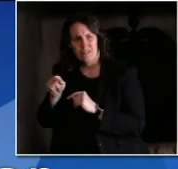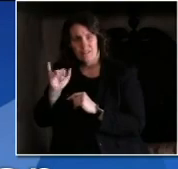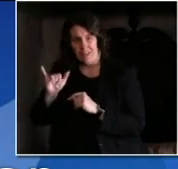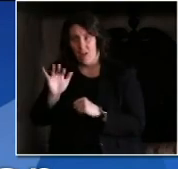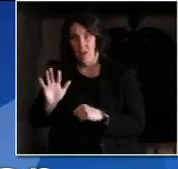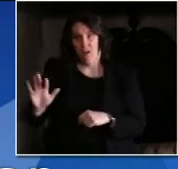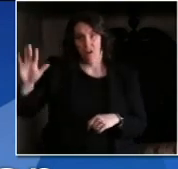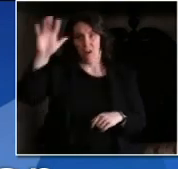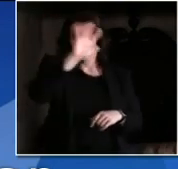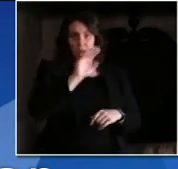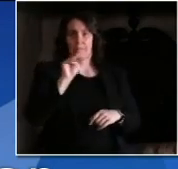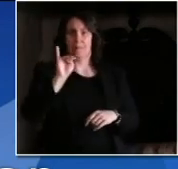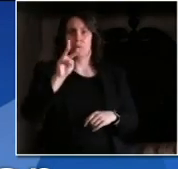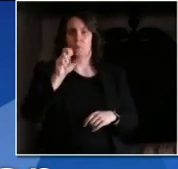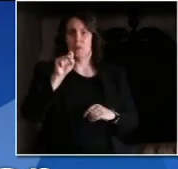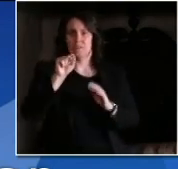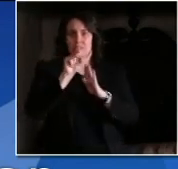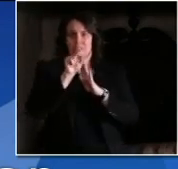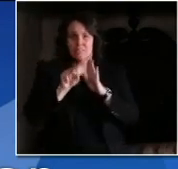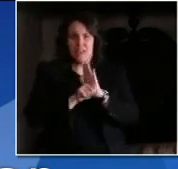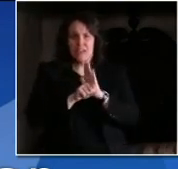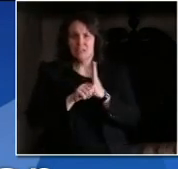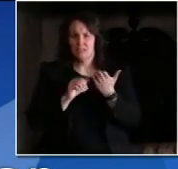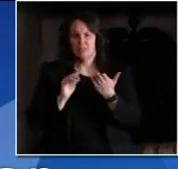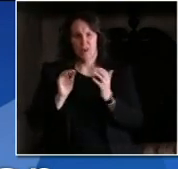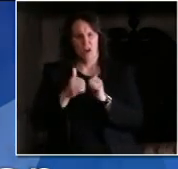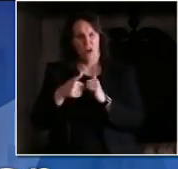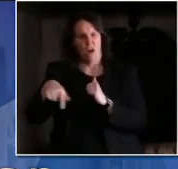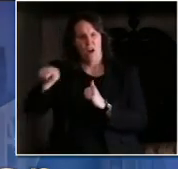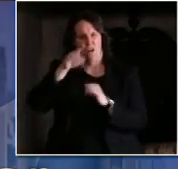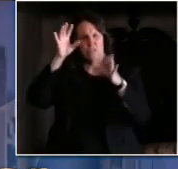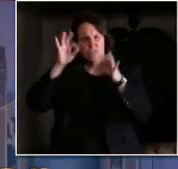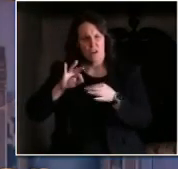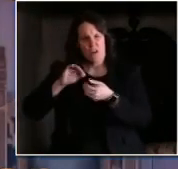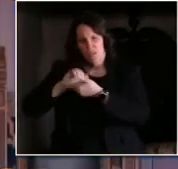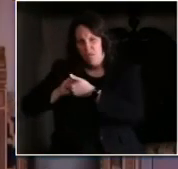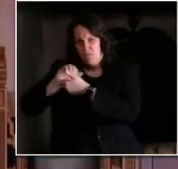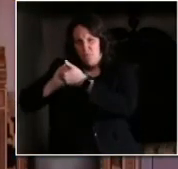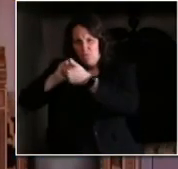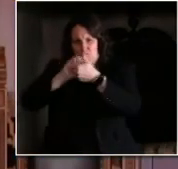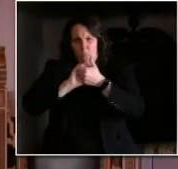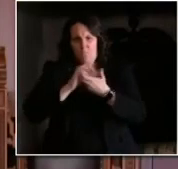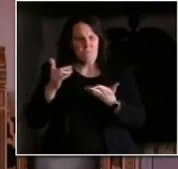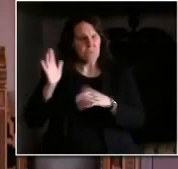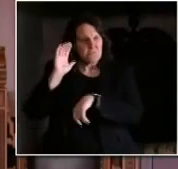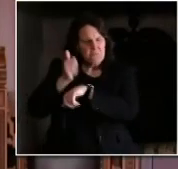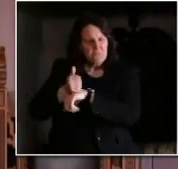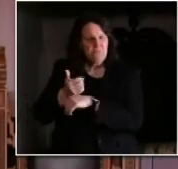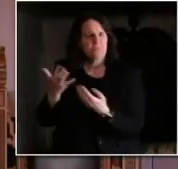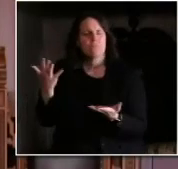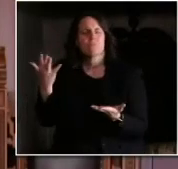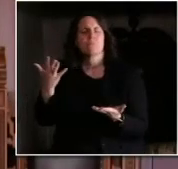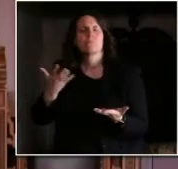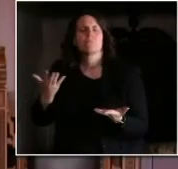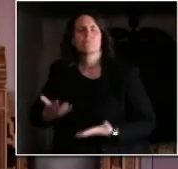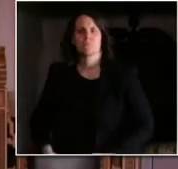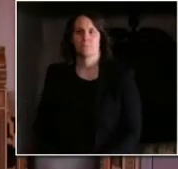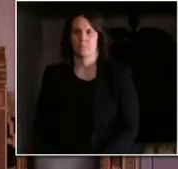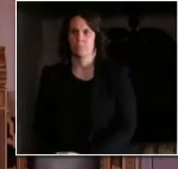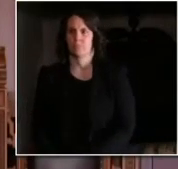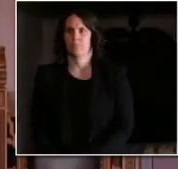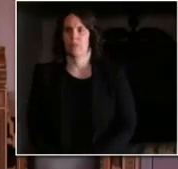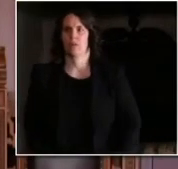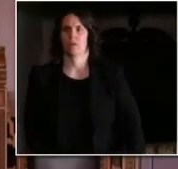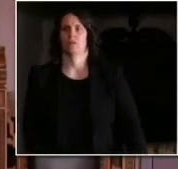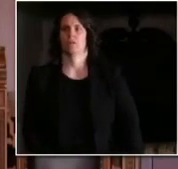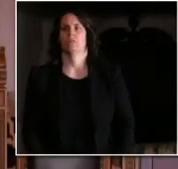closely coordinate? Is there going to be a similar work group? Thank you. Whether it's a similar work group or some offspring of